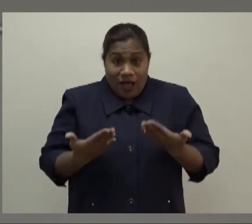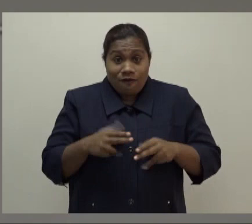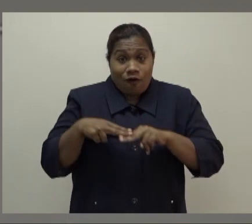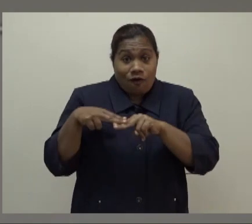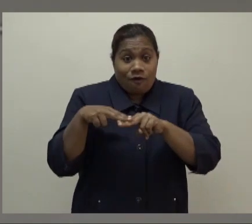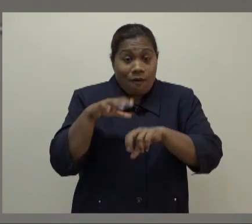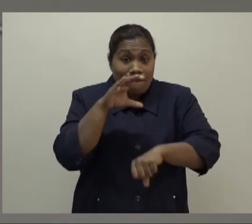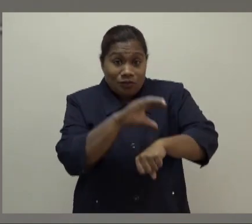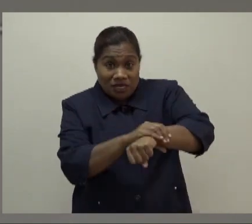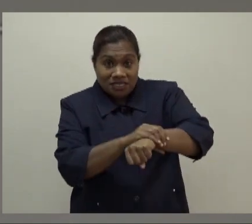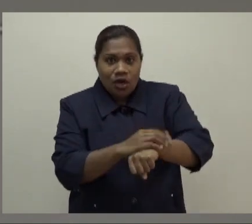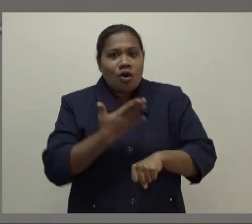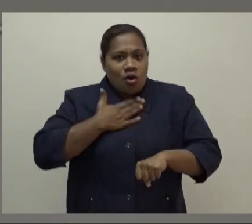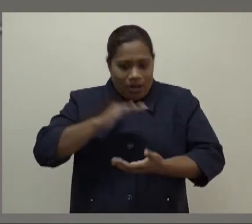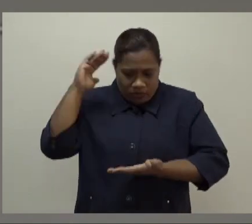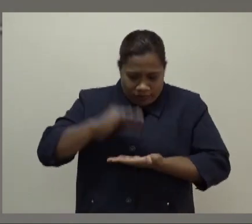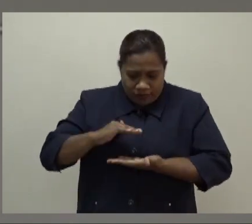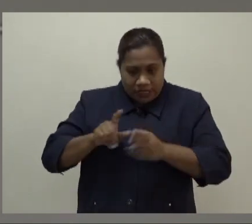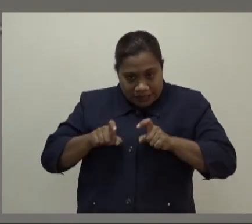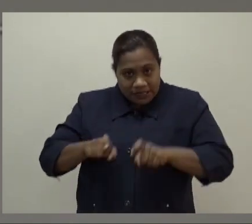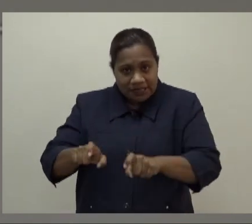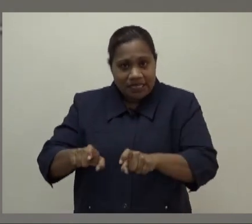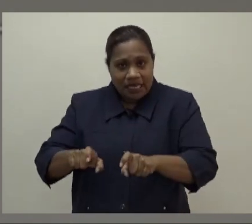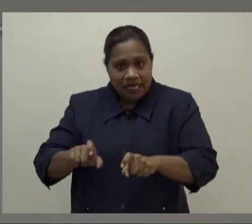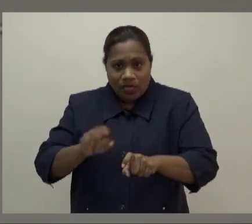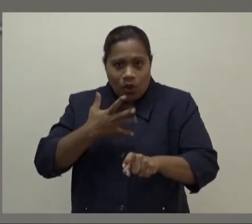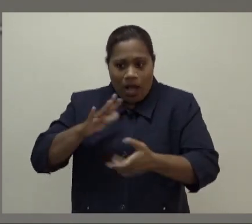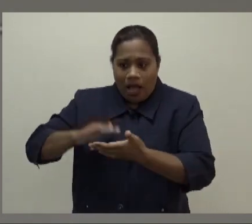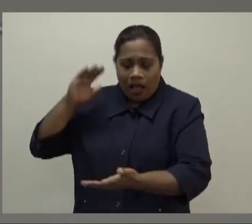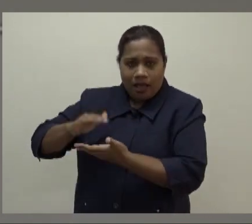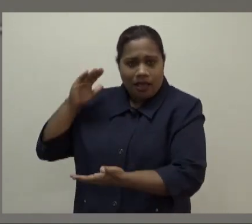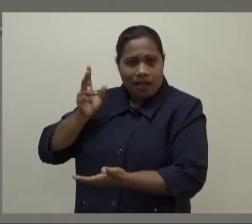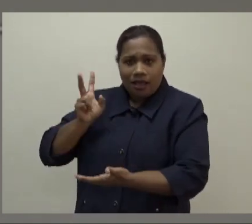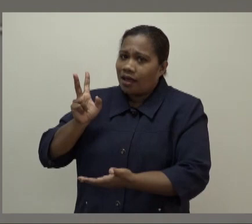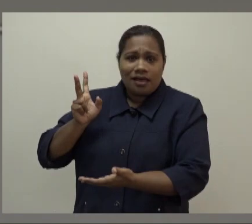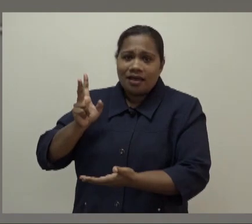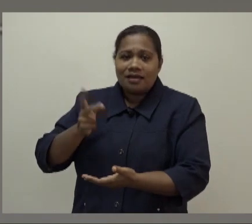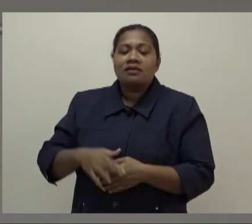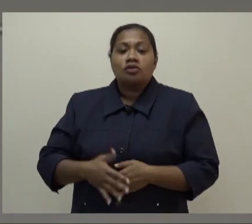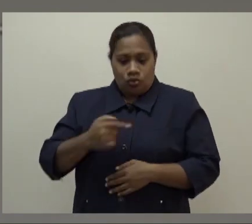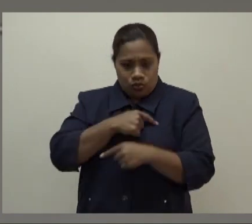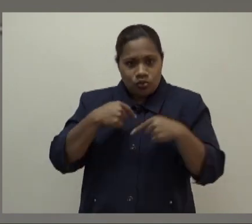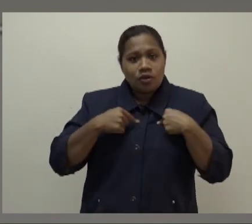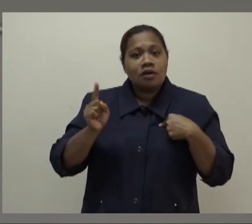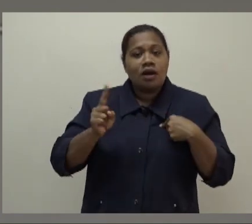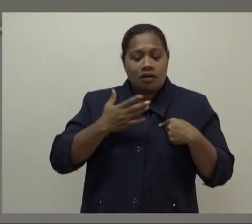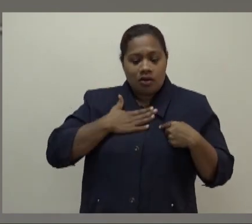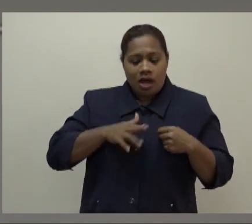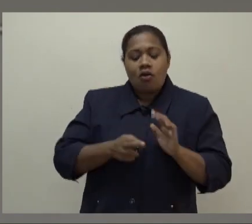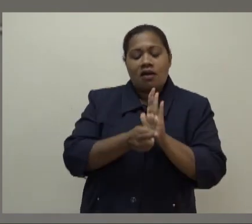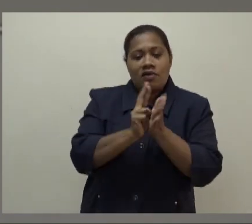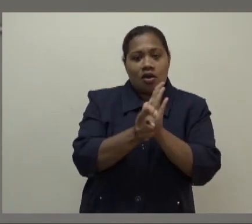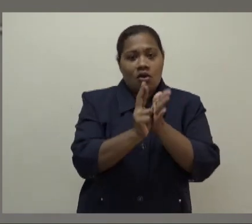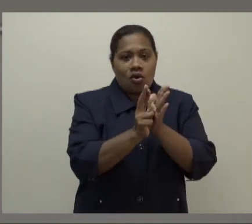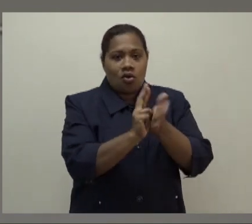are lifted. So that is the challenge for us. So we have to continuously review our posture